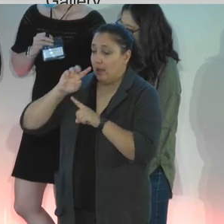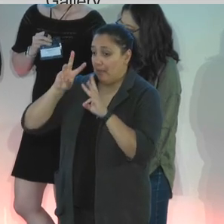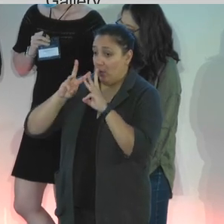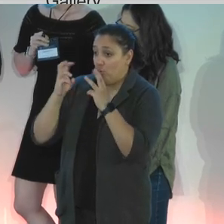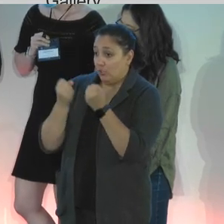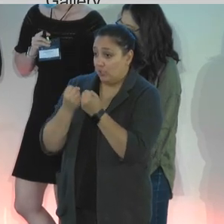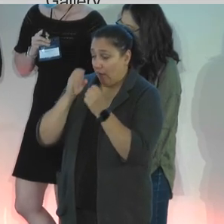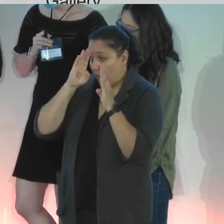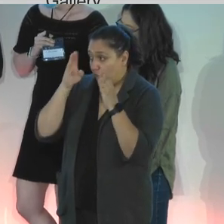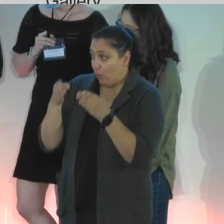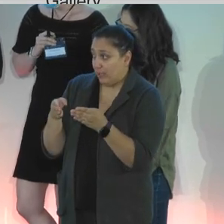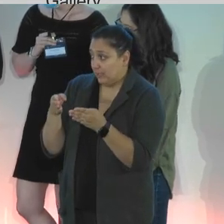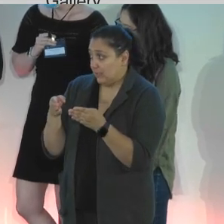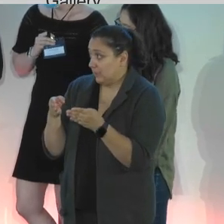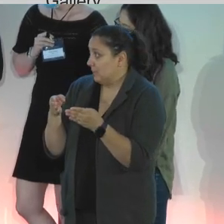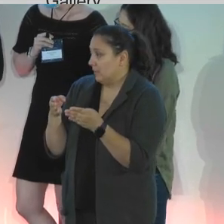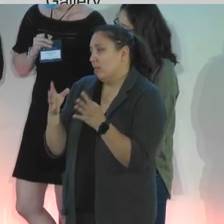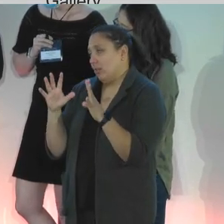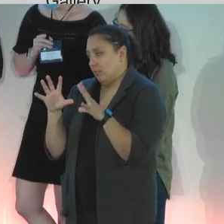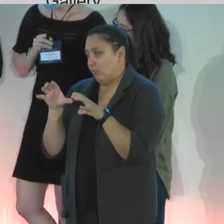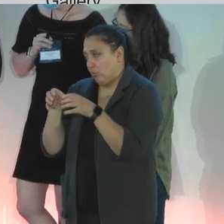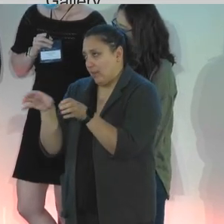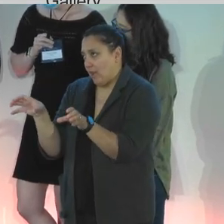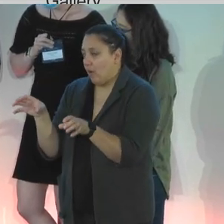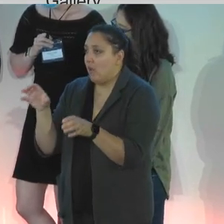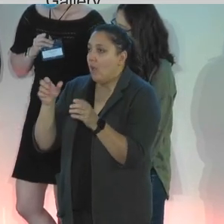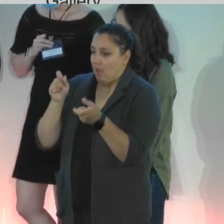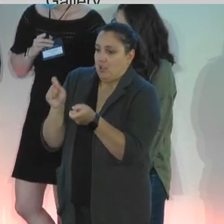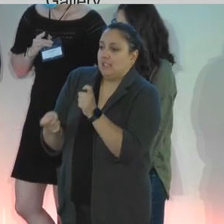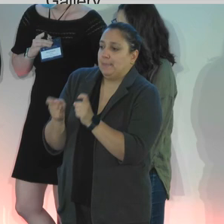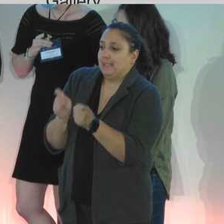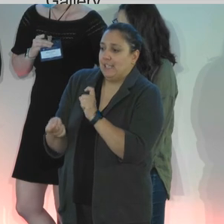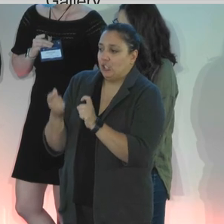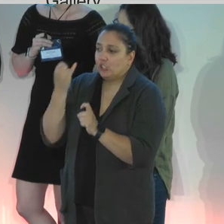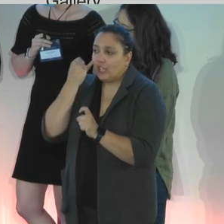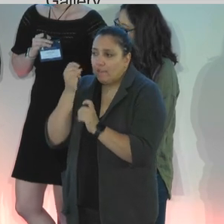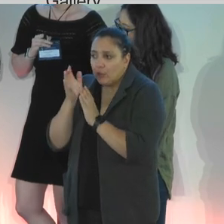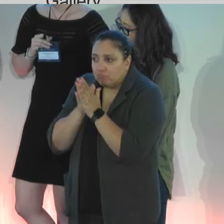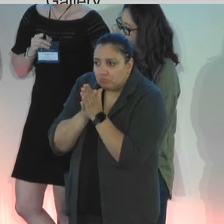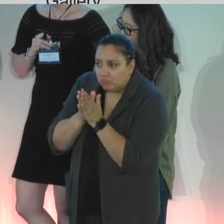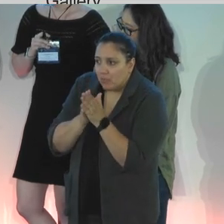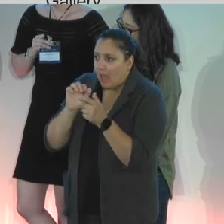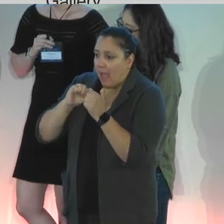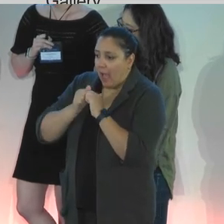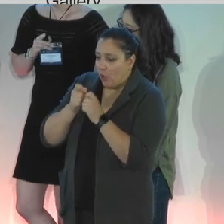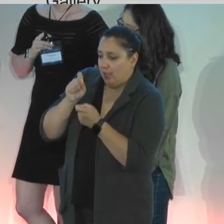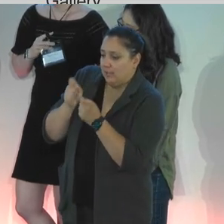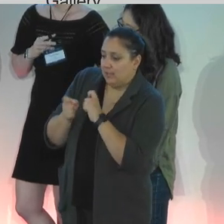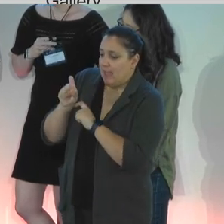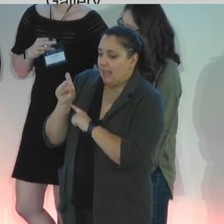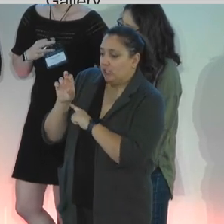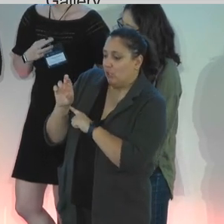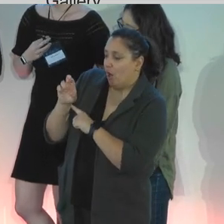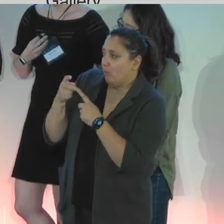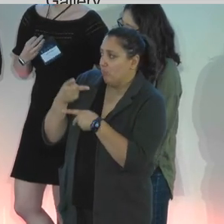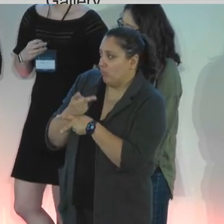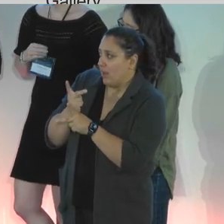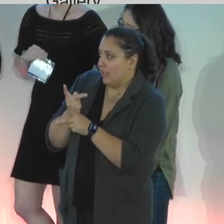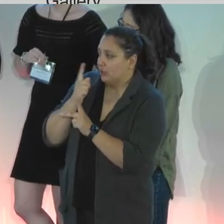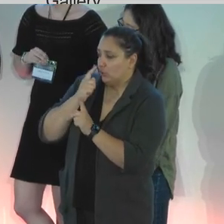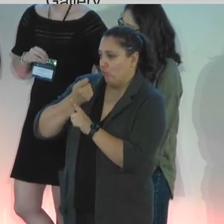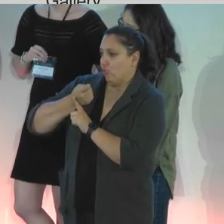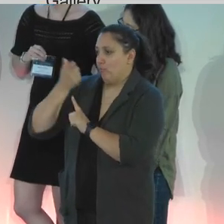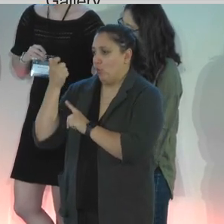be on, well, my breakout is going to be on customization. So, if you're looking at how we can customize XR products in order to remove